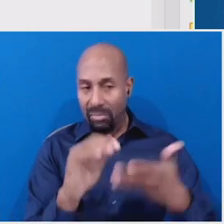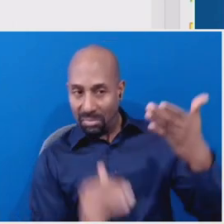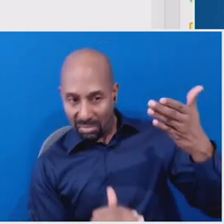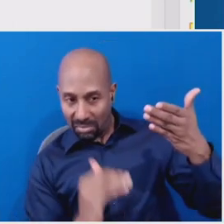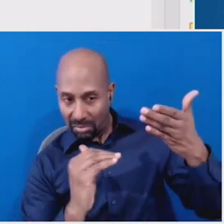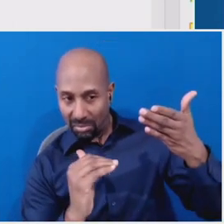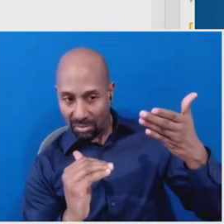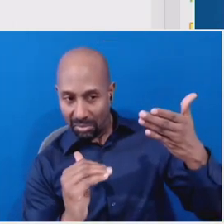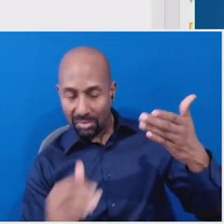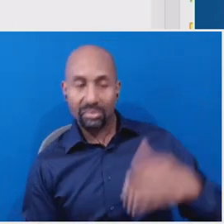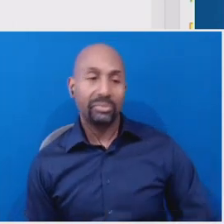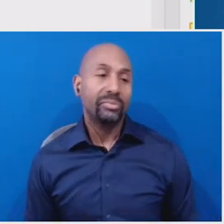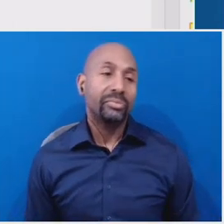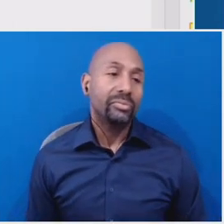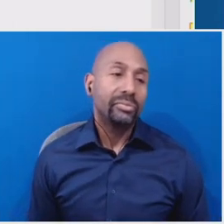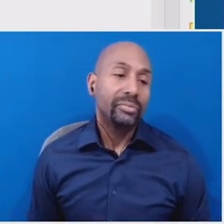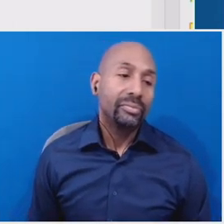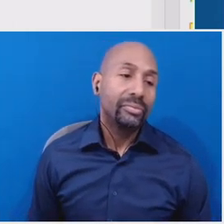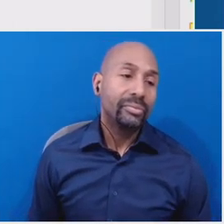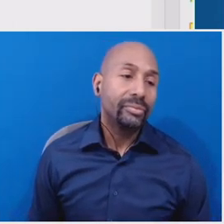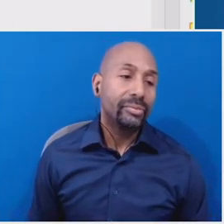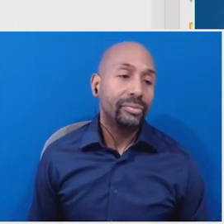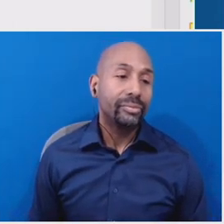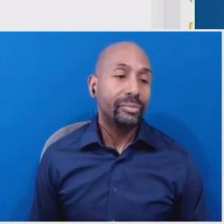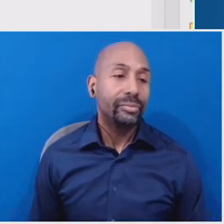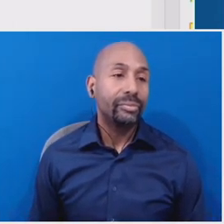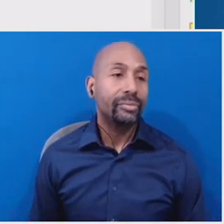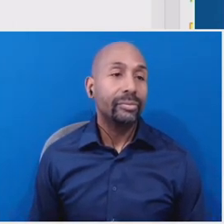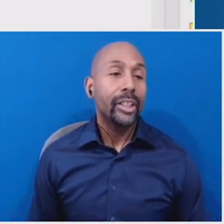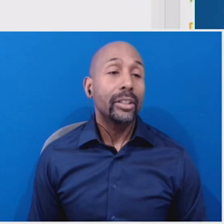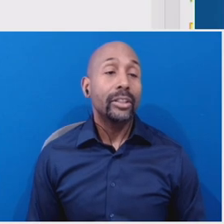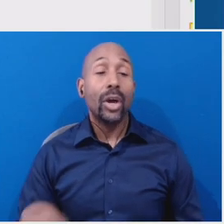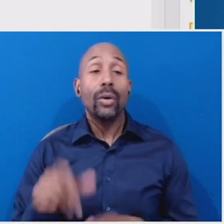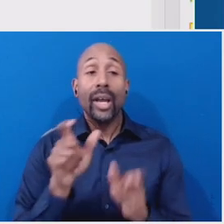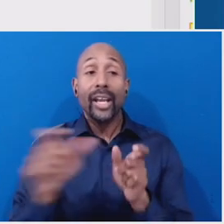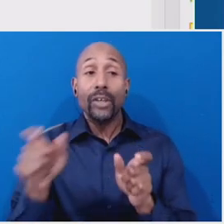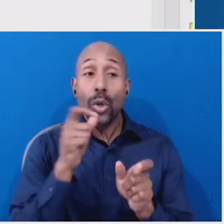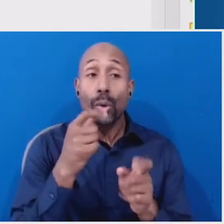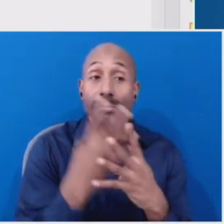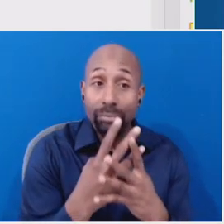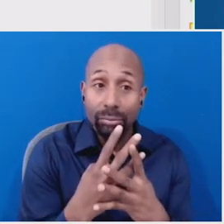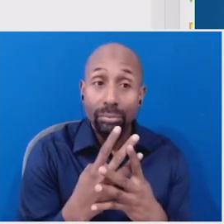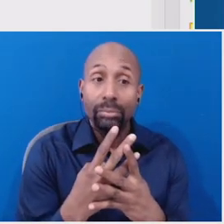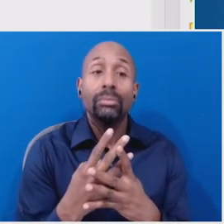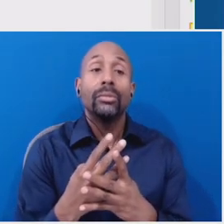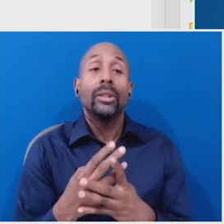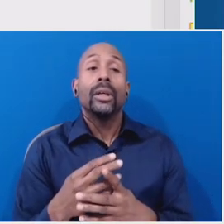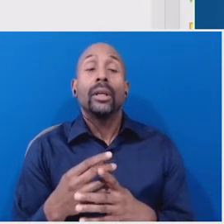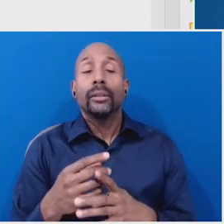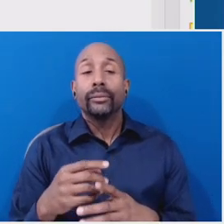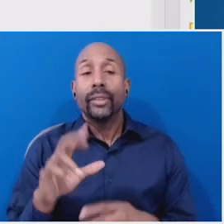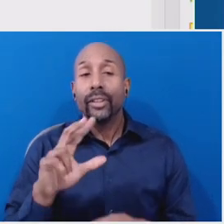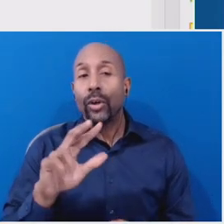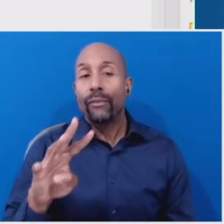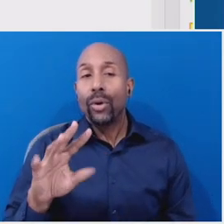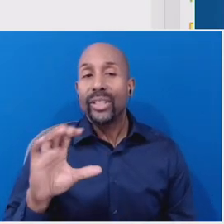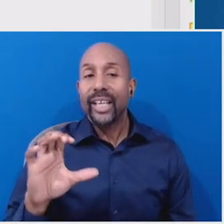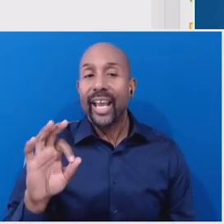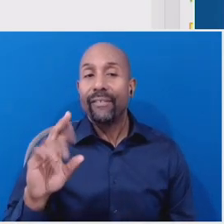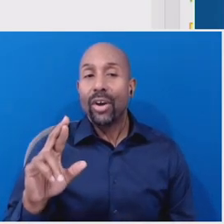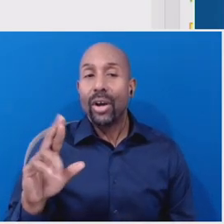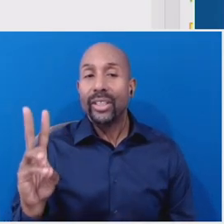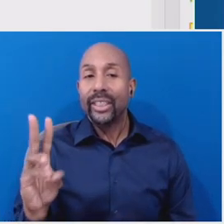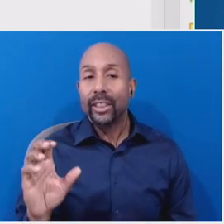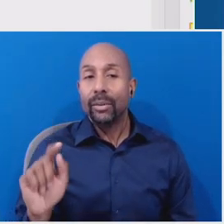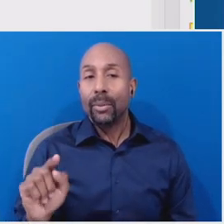under, under seven, a confined or incarcerated individual as defined in 34 CFR 600.2 is not considered to have withdrawn